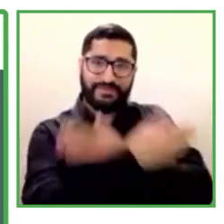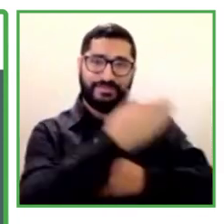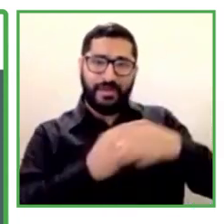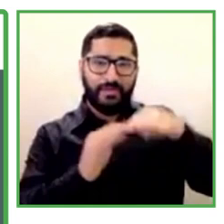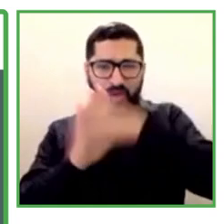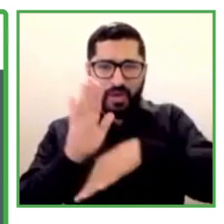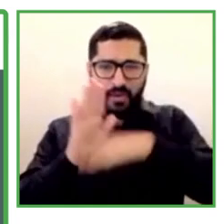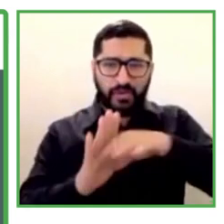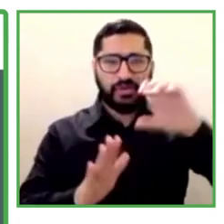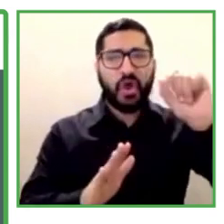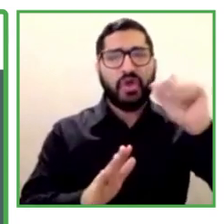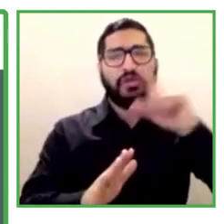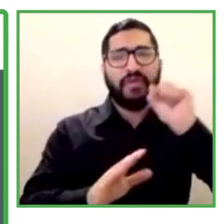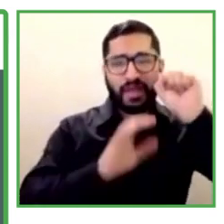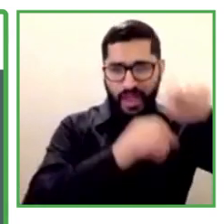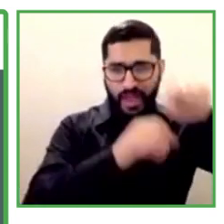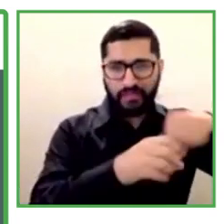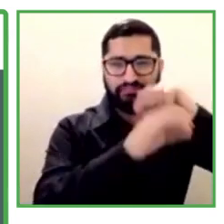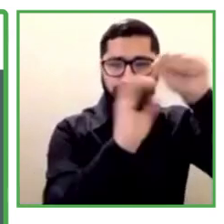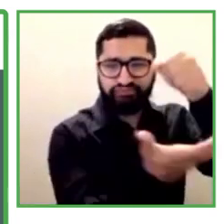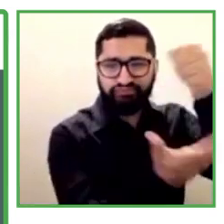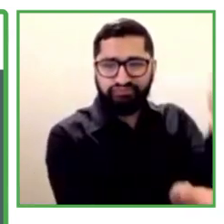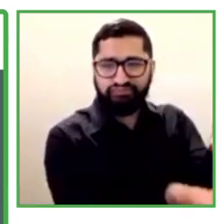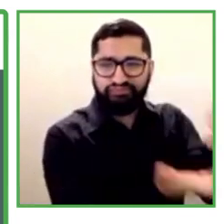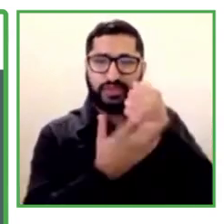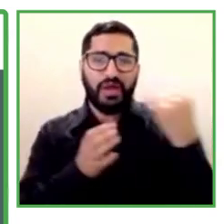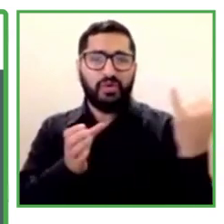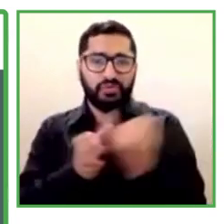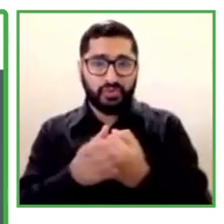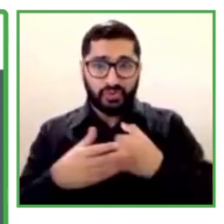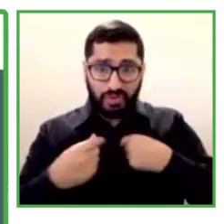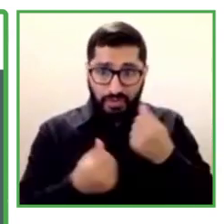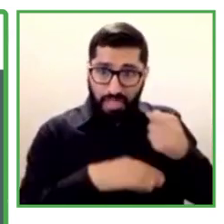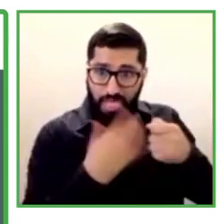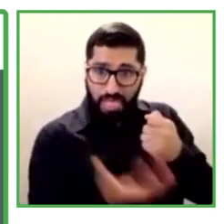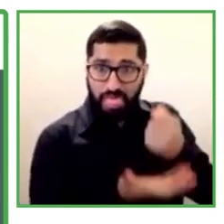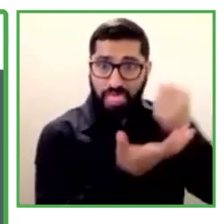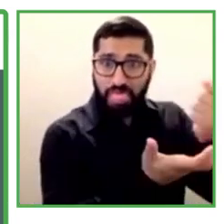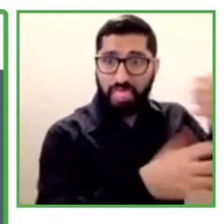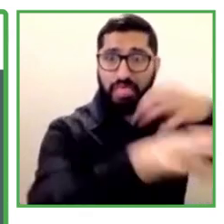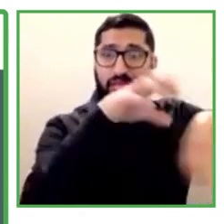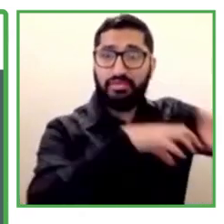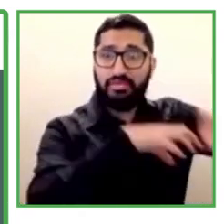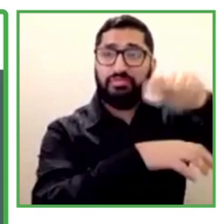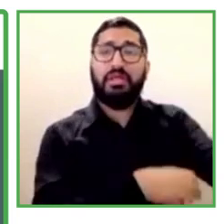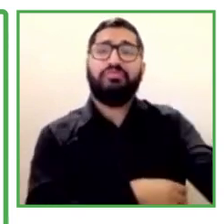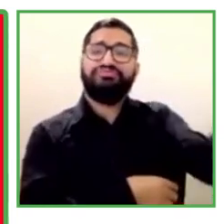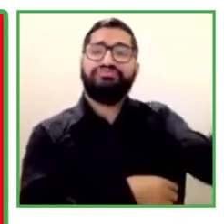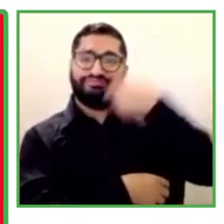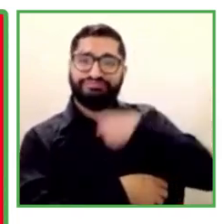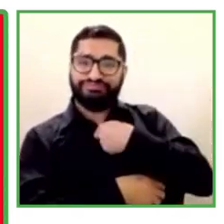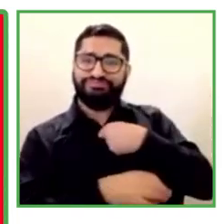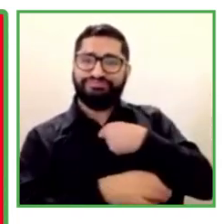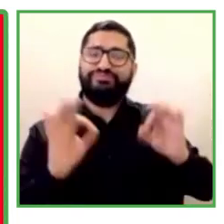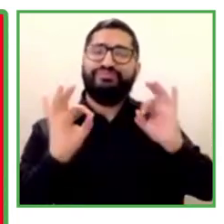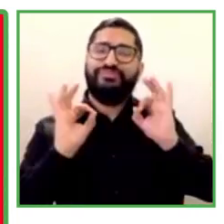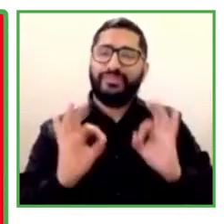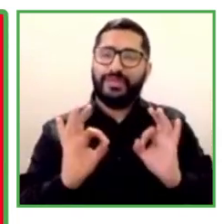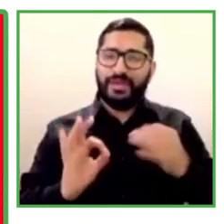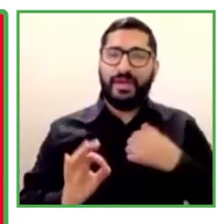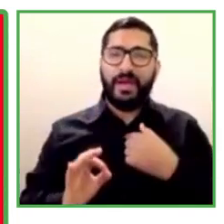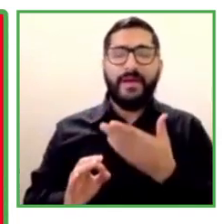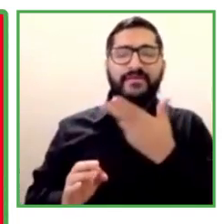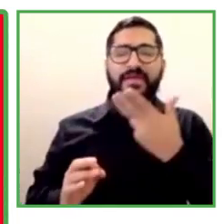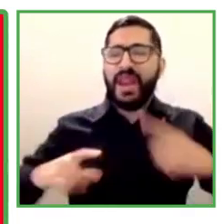Incluye reimburses all of these devices that I may need to have a better life at the workplace.